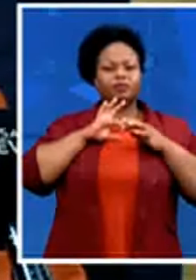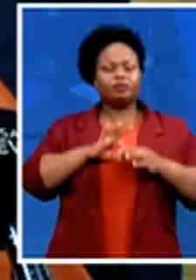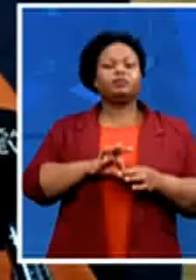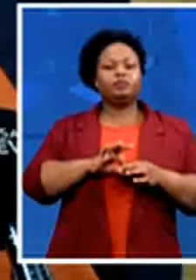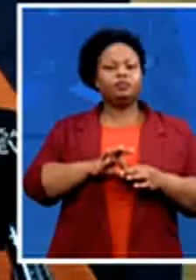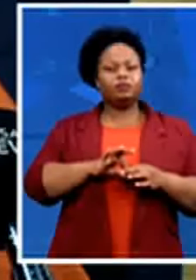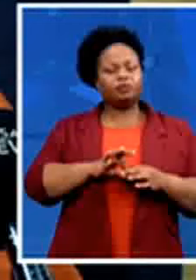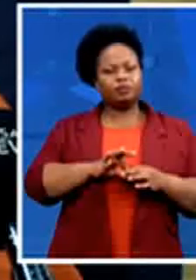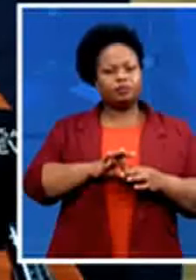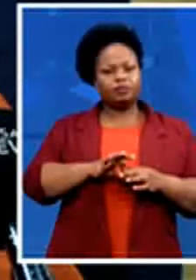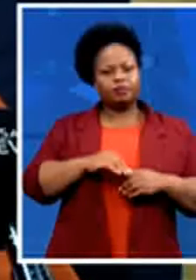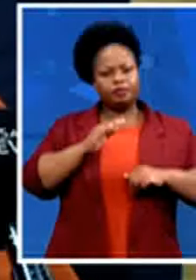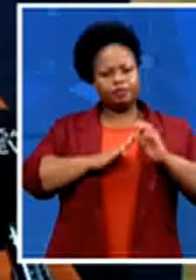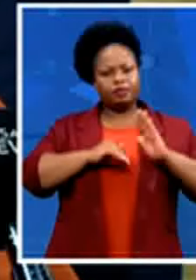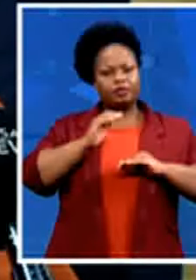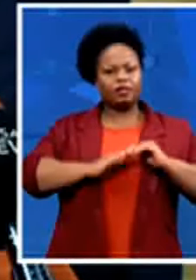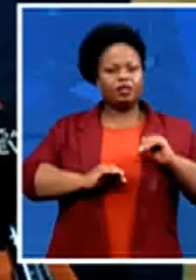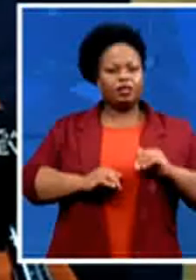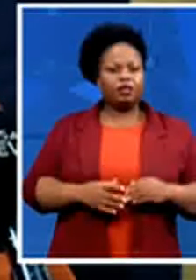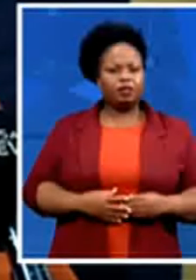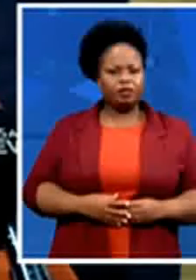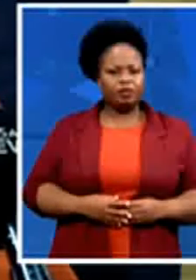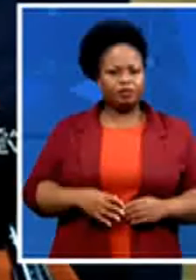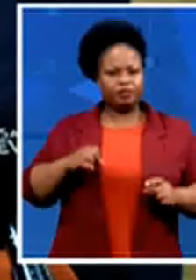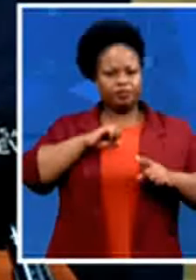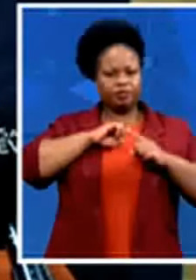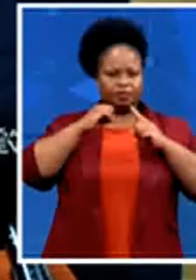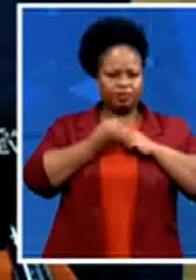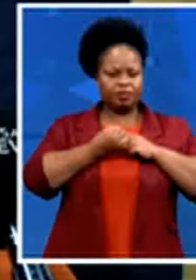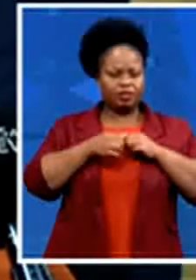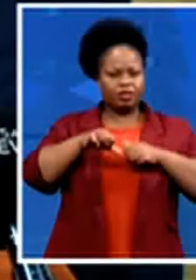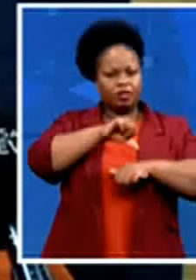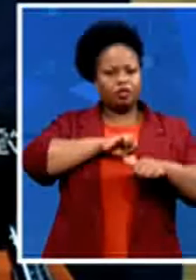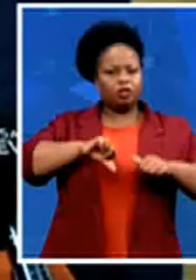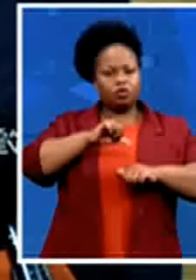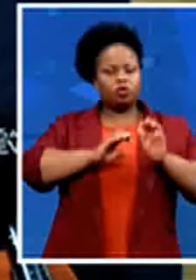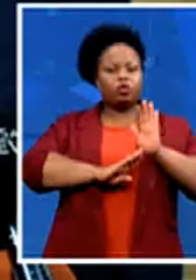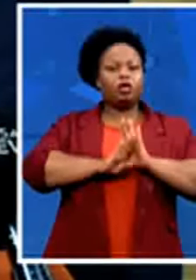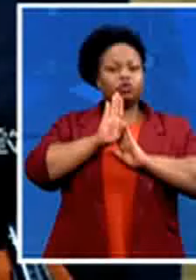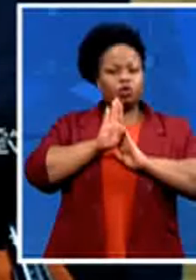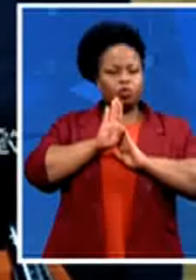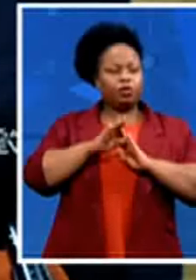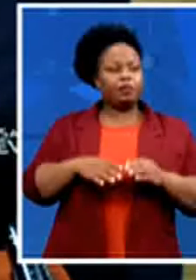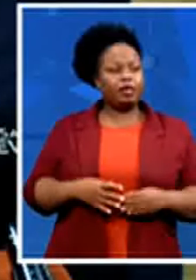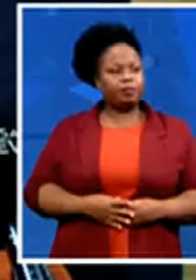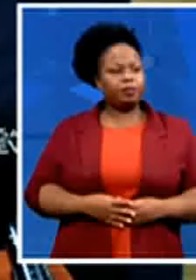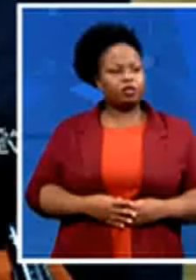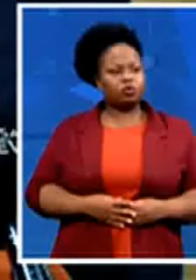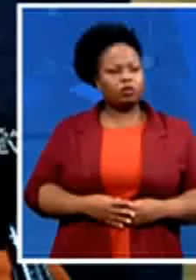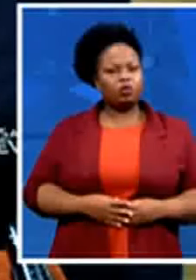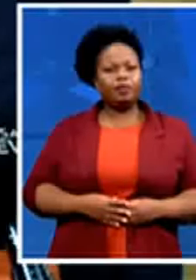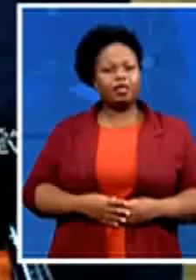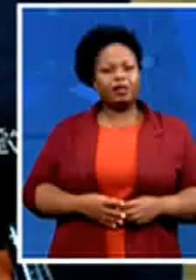a society based on social justice economic justice spatial justice